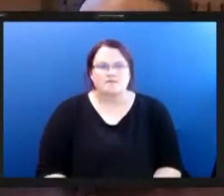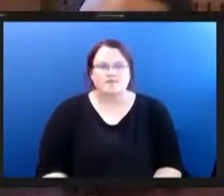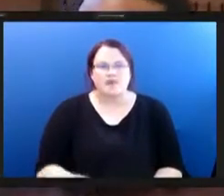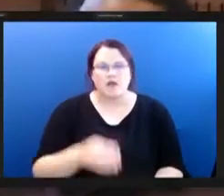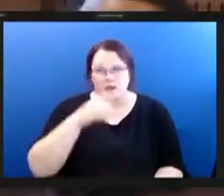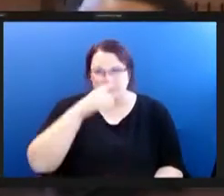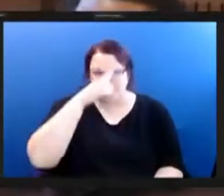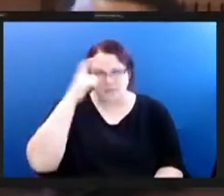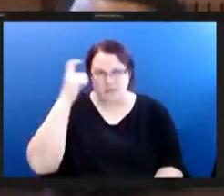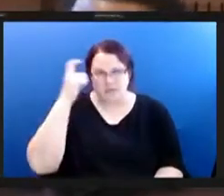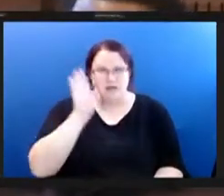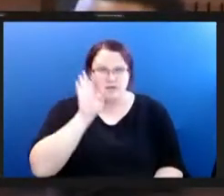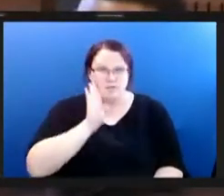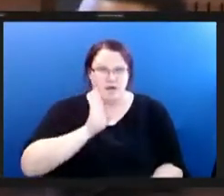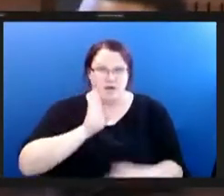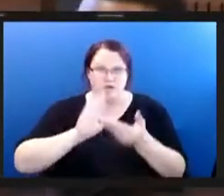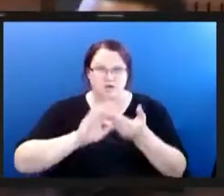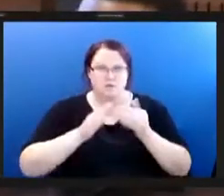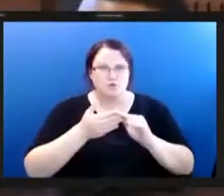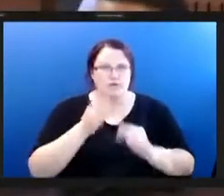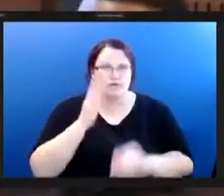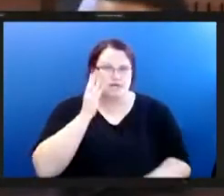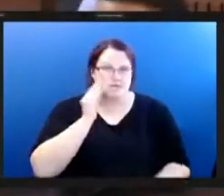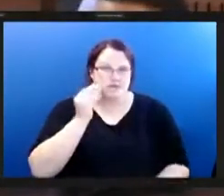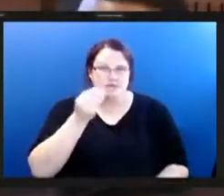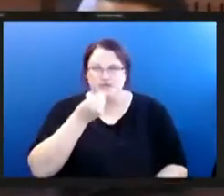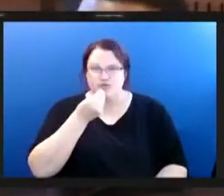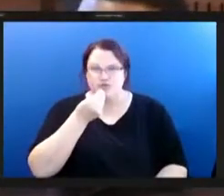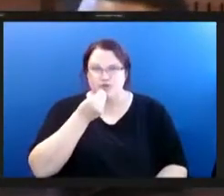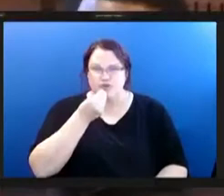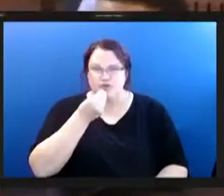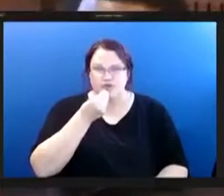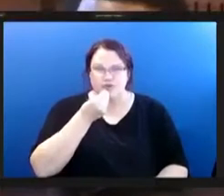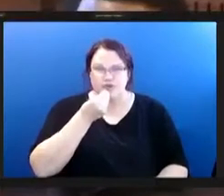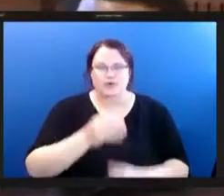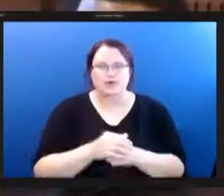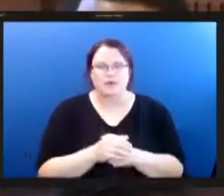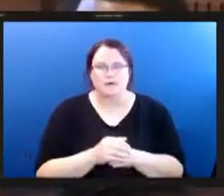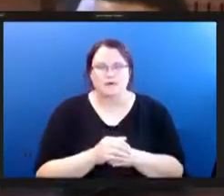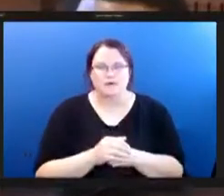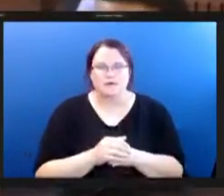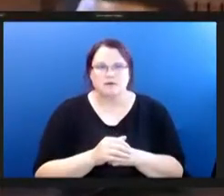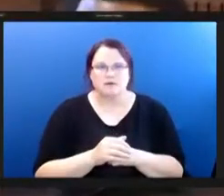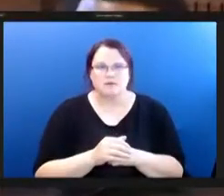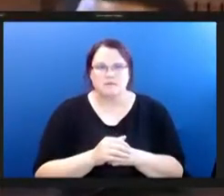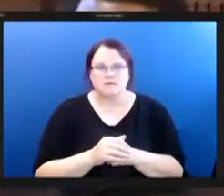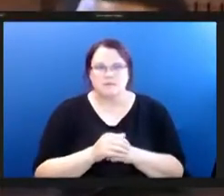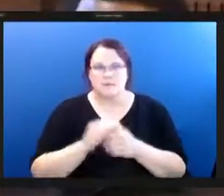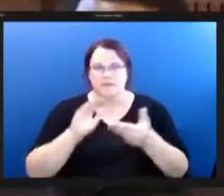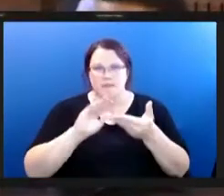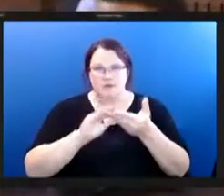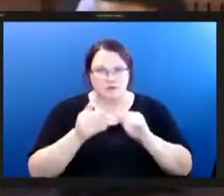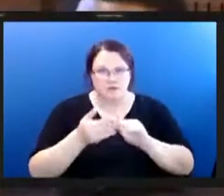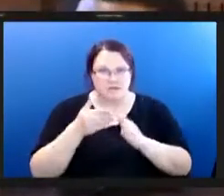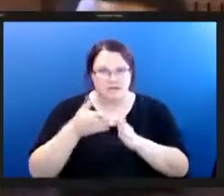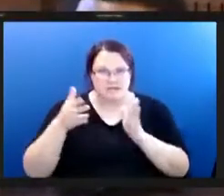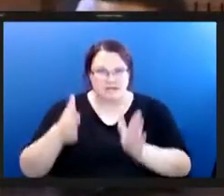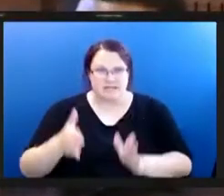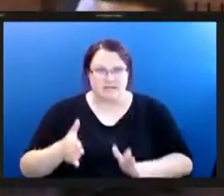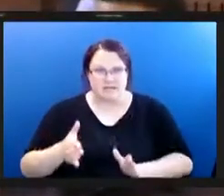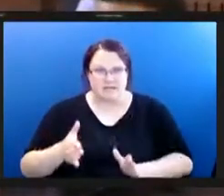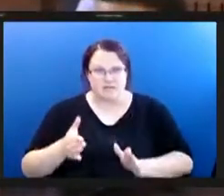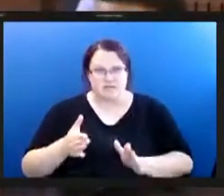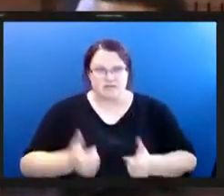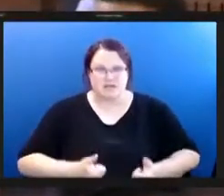brown communities that experience food apartheid are communities where neighbors live as far as two and a half